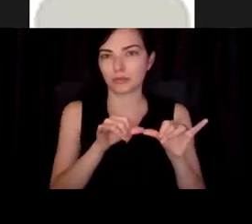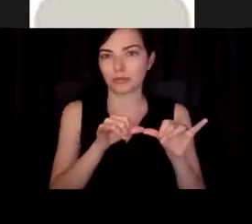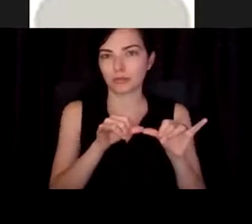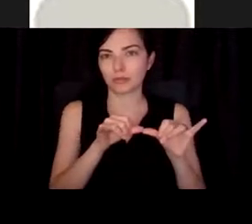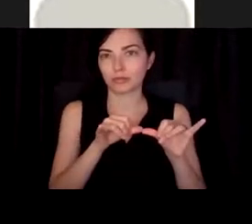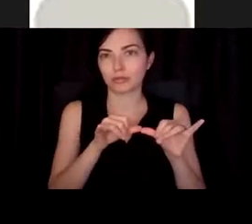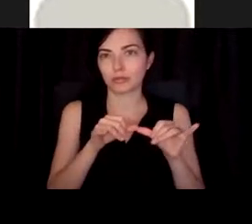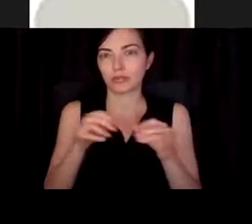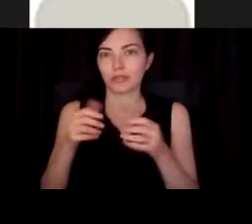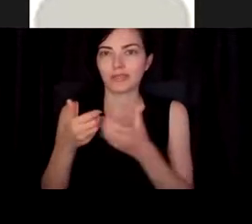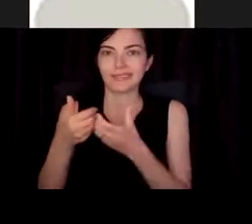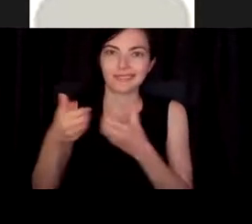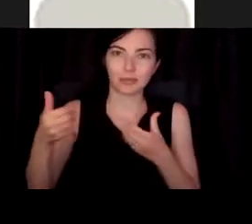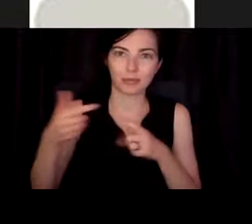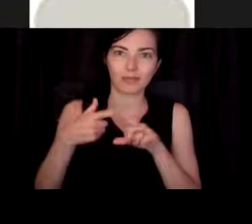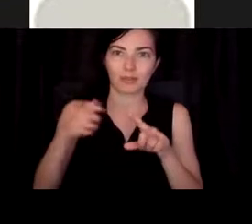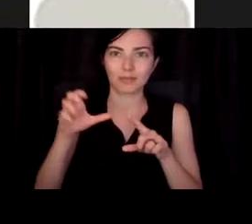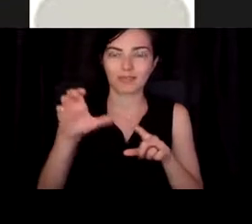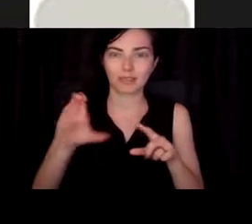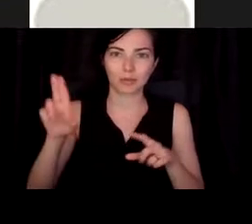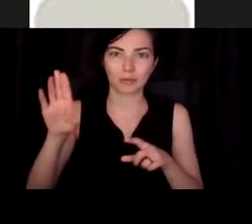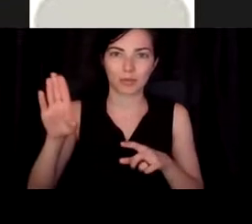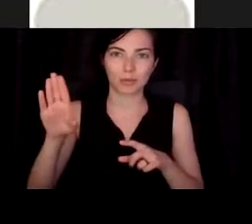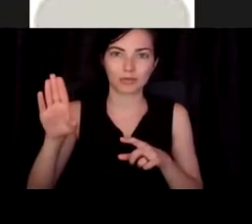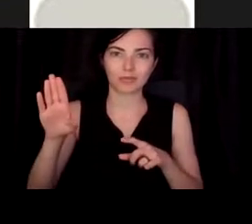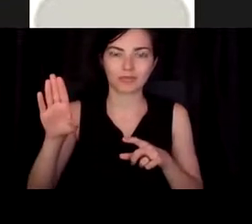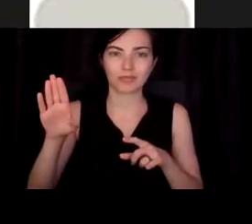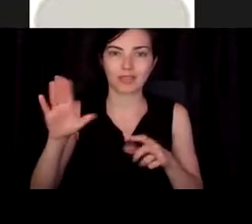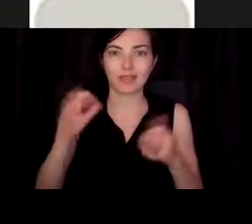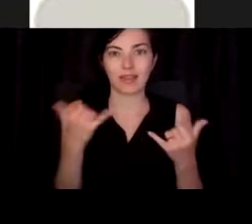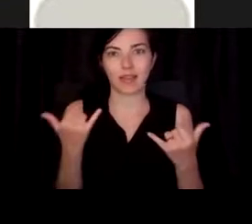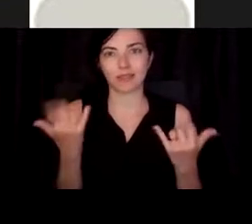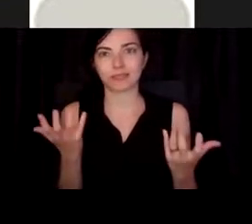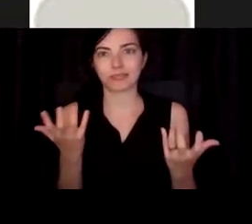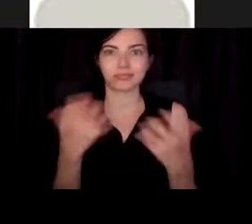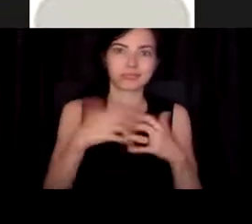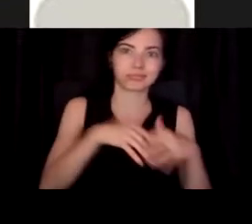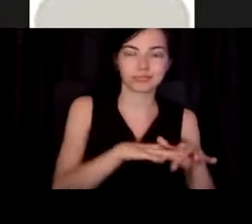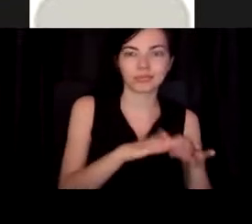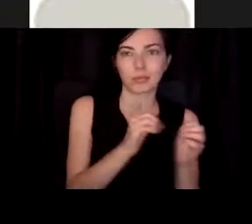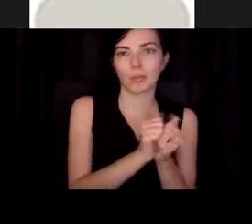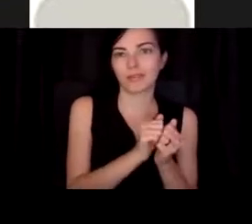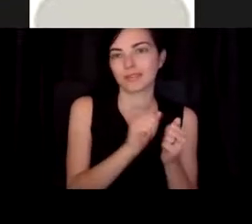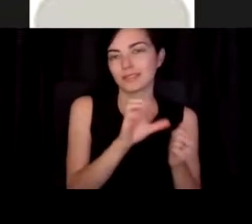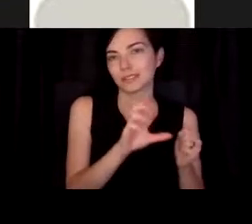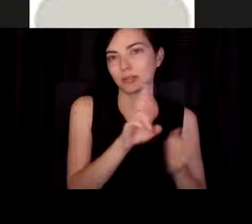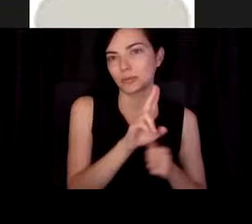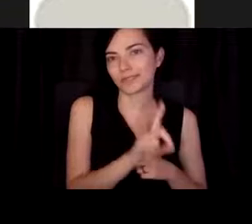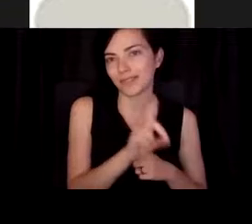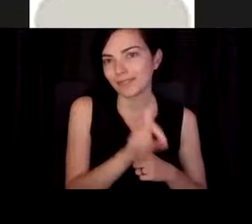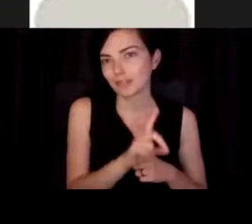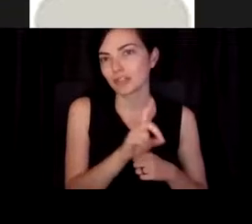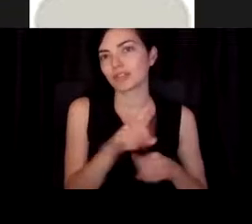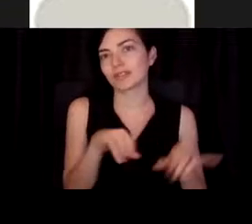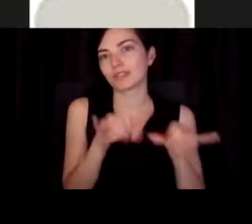Boulder, but then it's now integrated with, um, Denver and with all the other engineering areas around here and